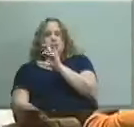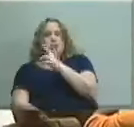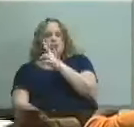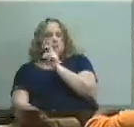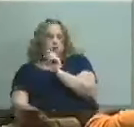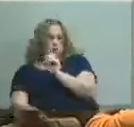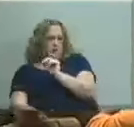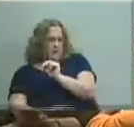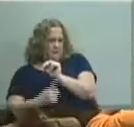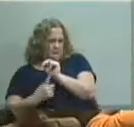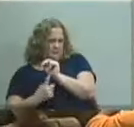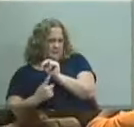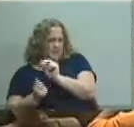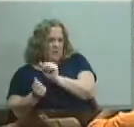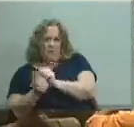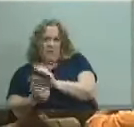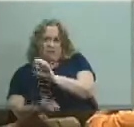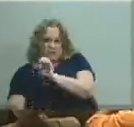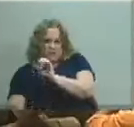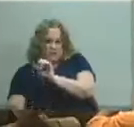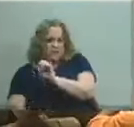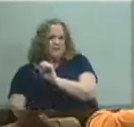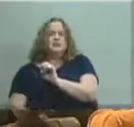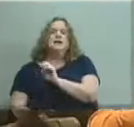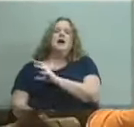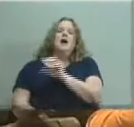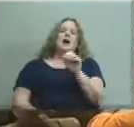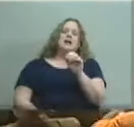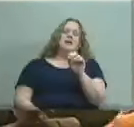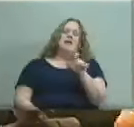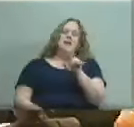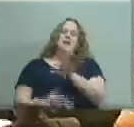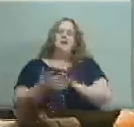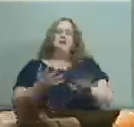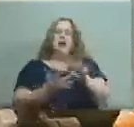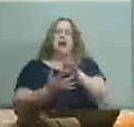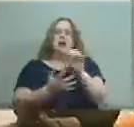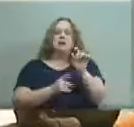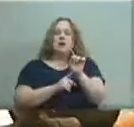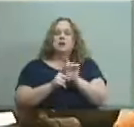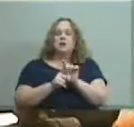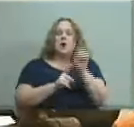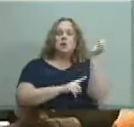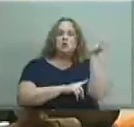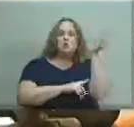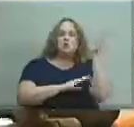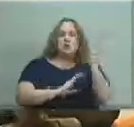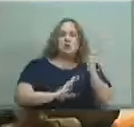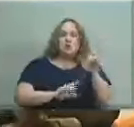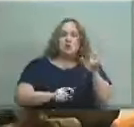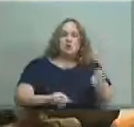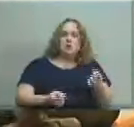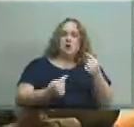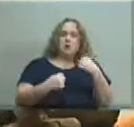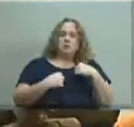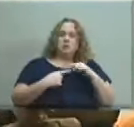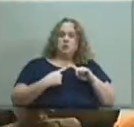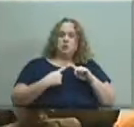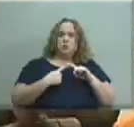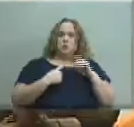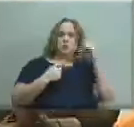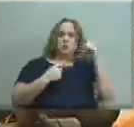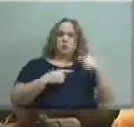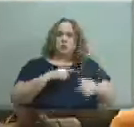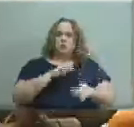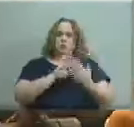which is not in my district and we have actually had instances when we've had speakers show up or who are supposed to come to address the board